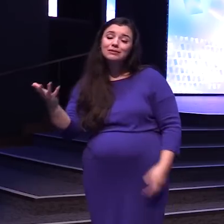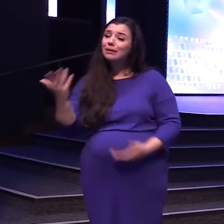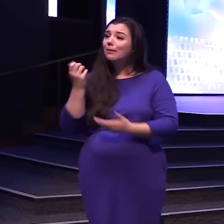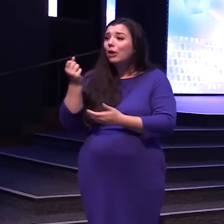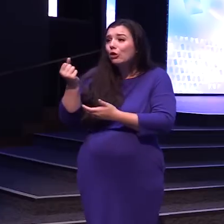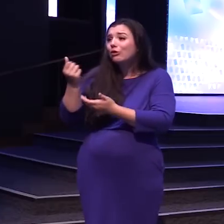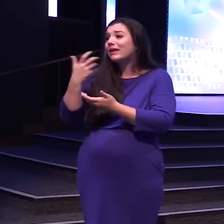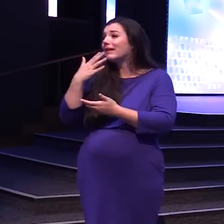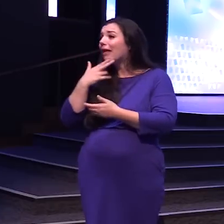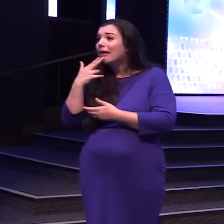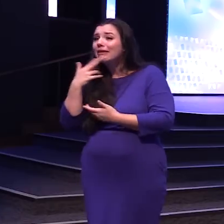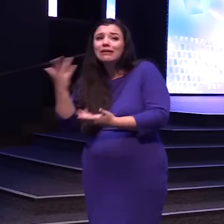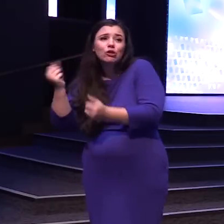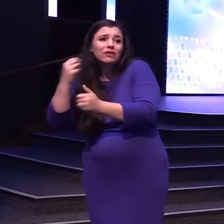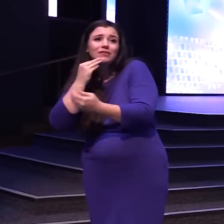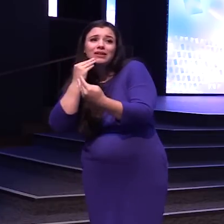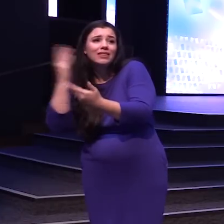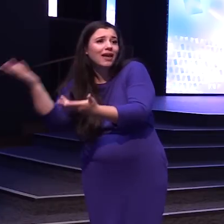honey